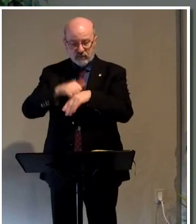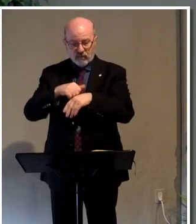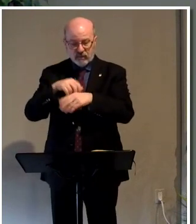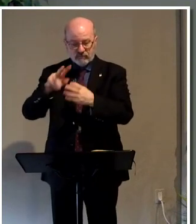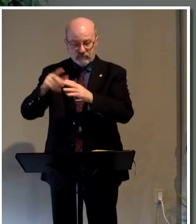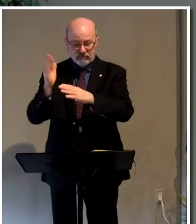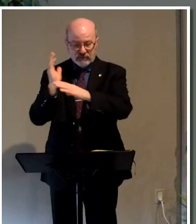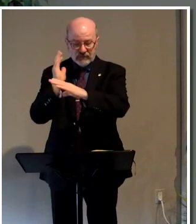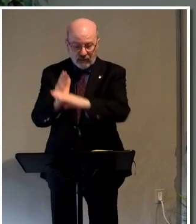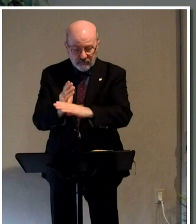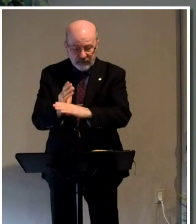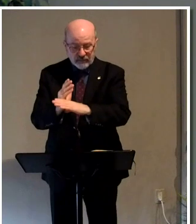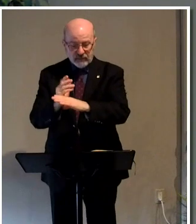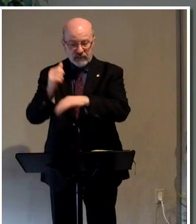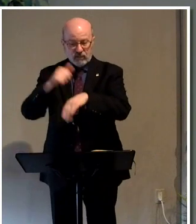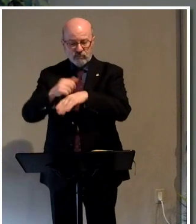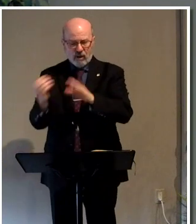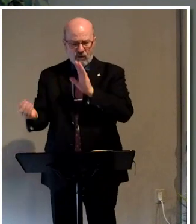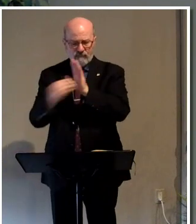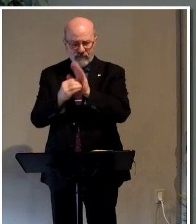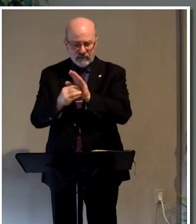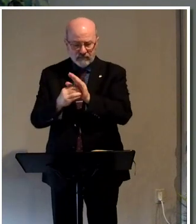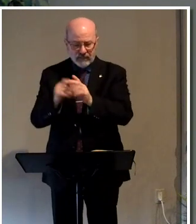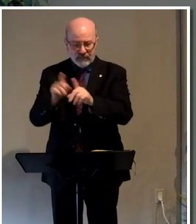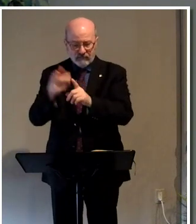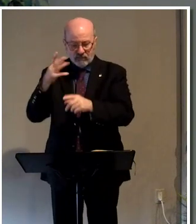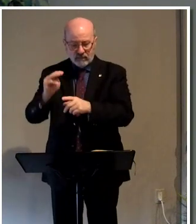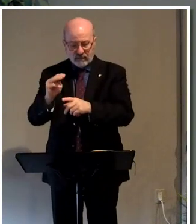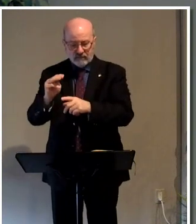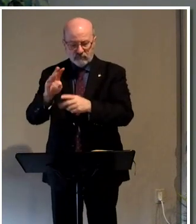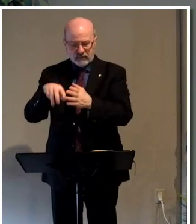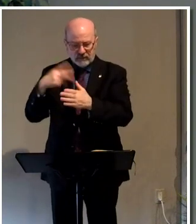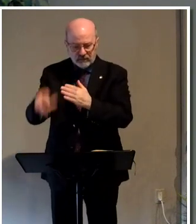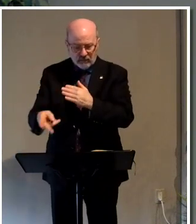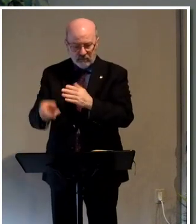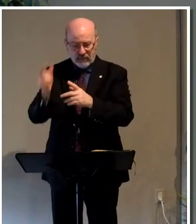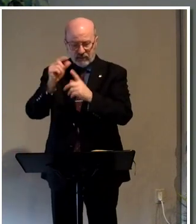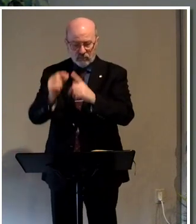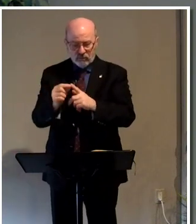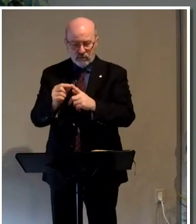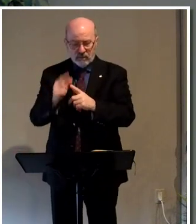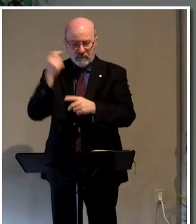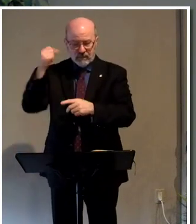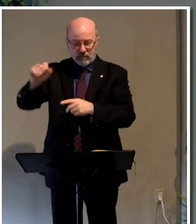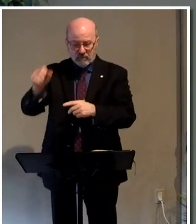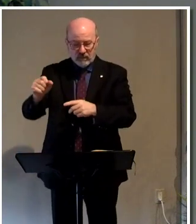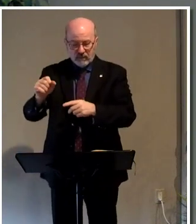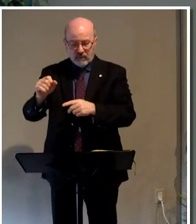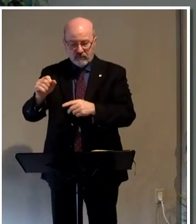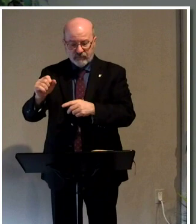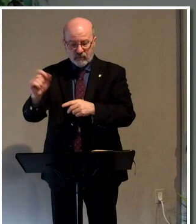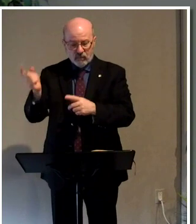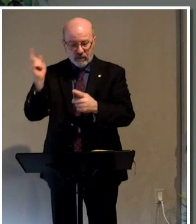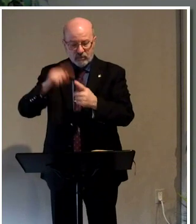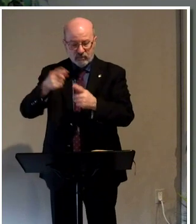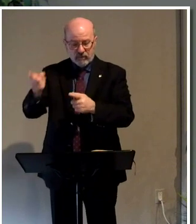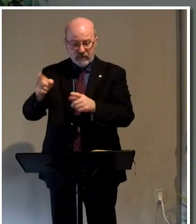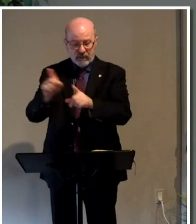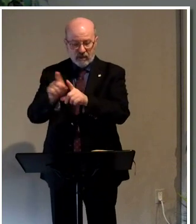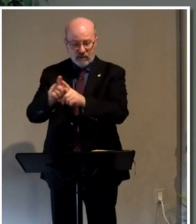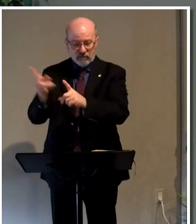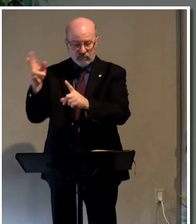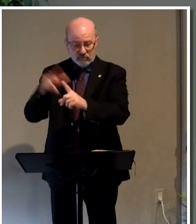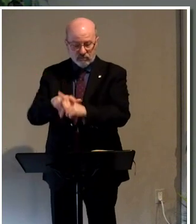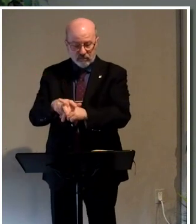stone of stumbling and a rock of offenses, even to them which stumble at the word being disobedient, whereunto also